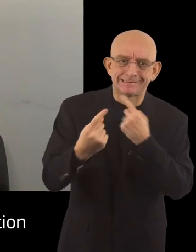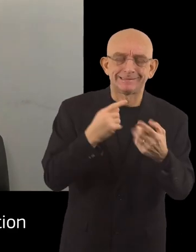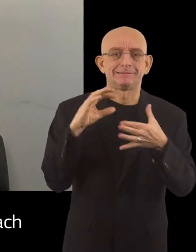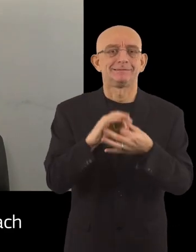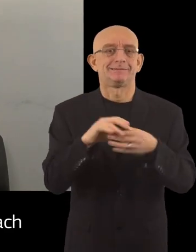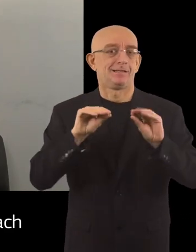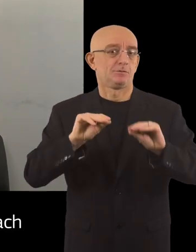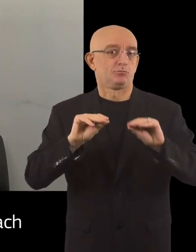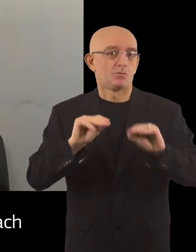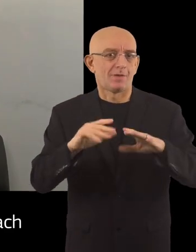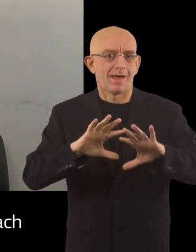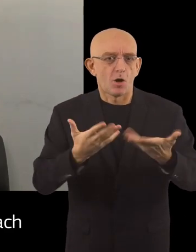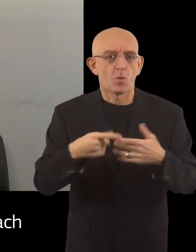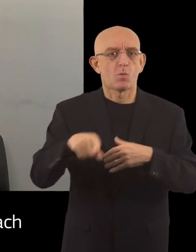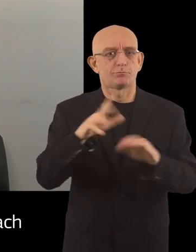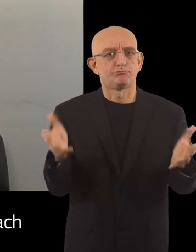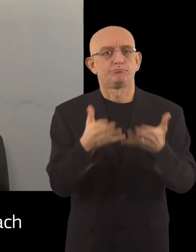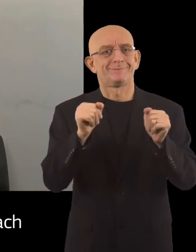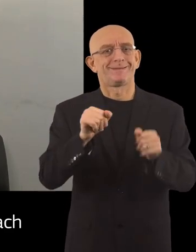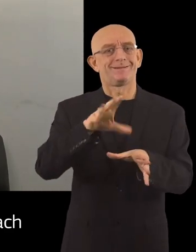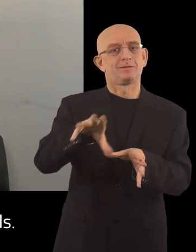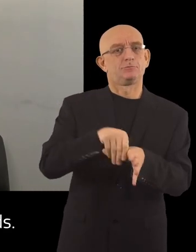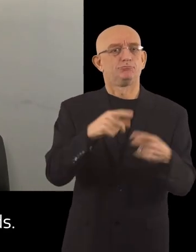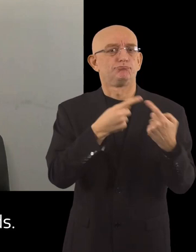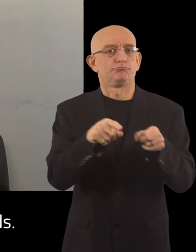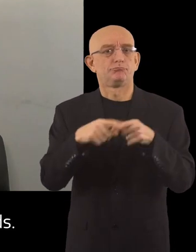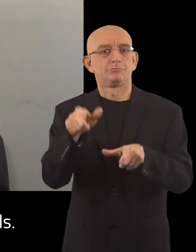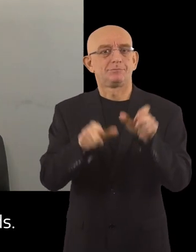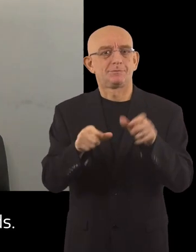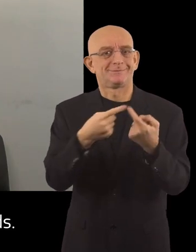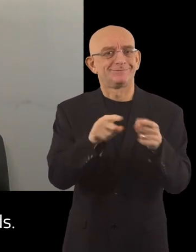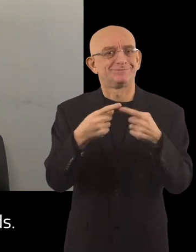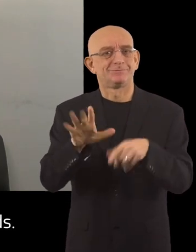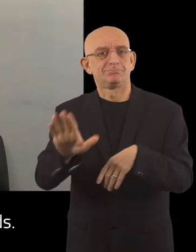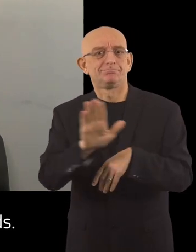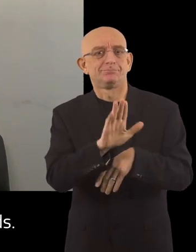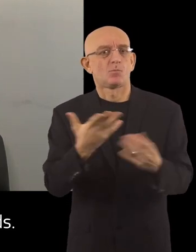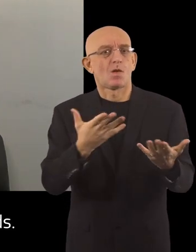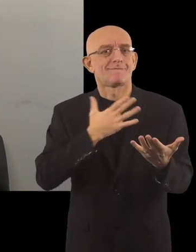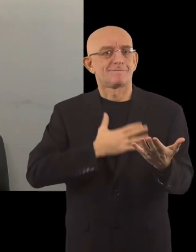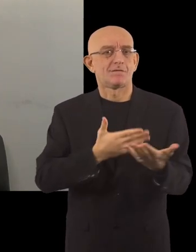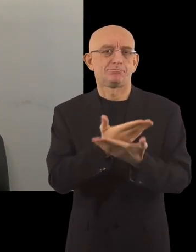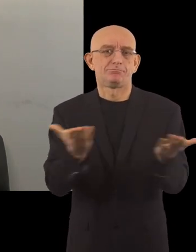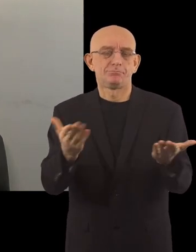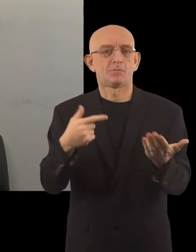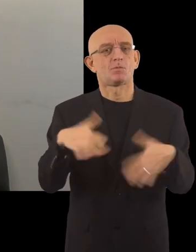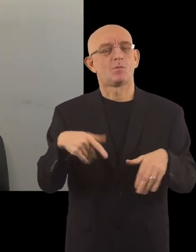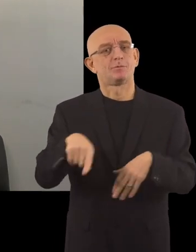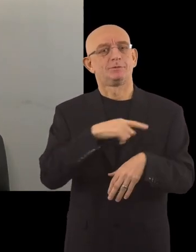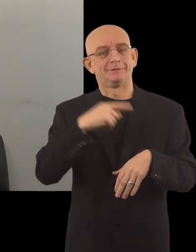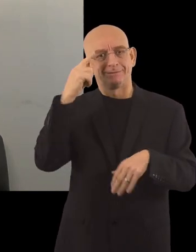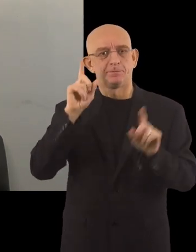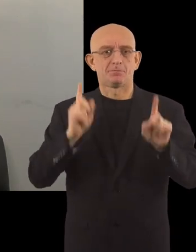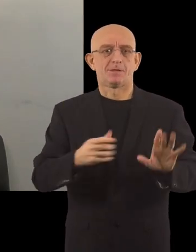on education and promotion of an inclusive approach for those who could have different needs and we must all